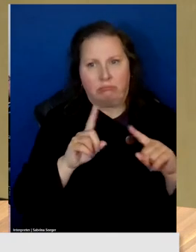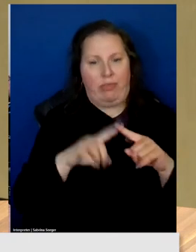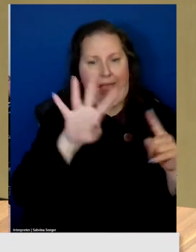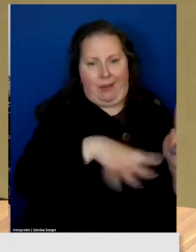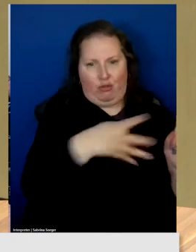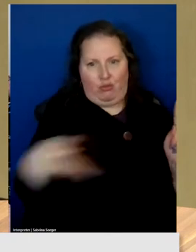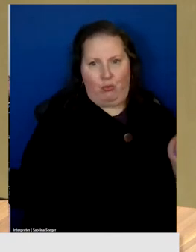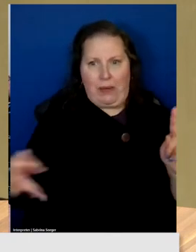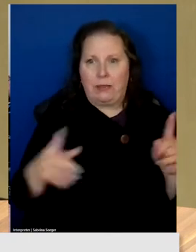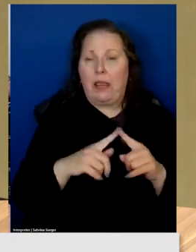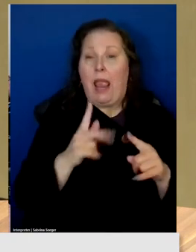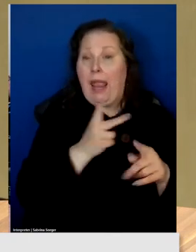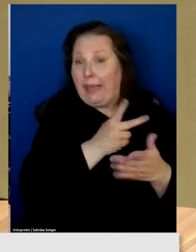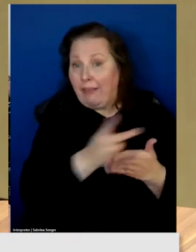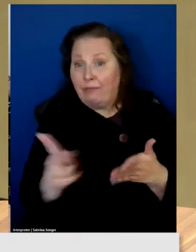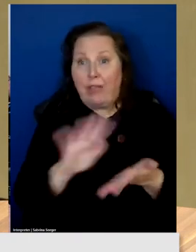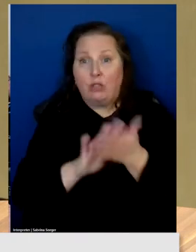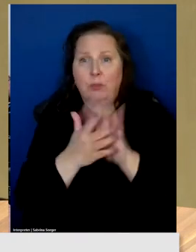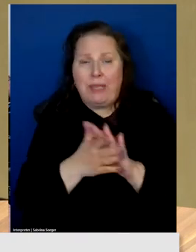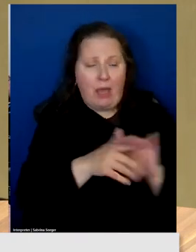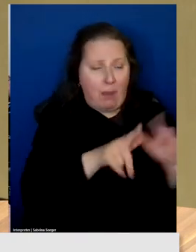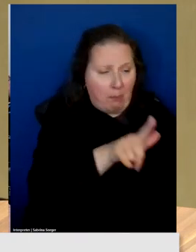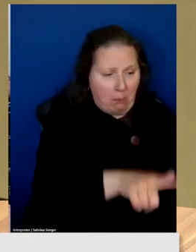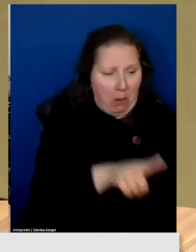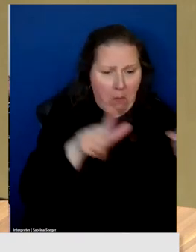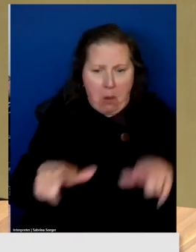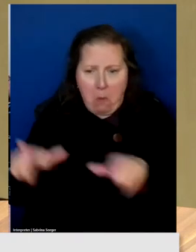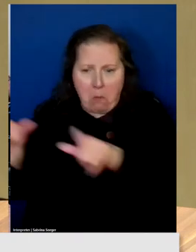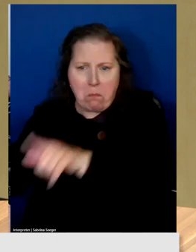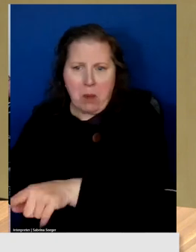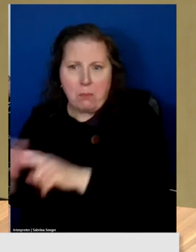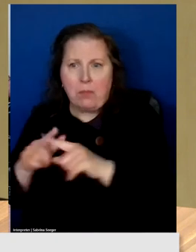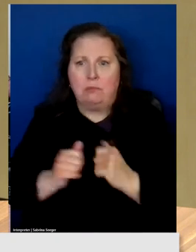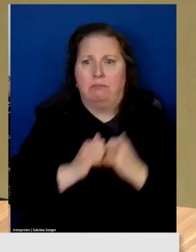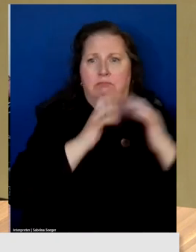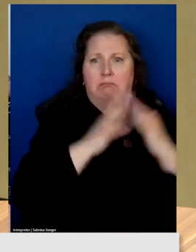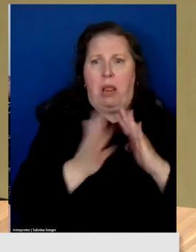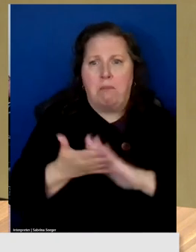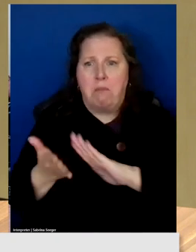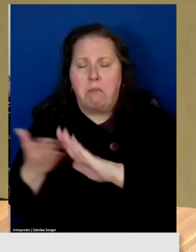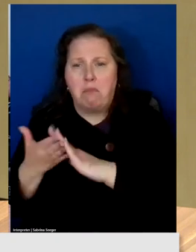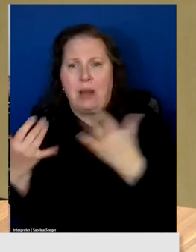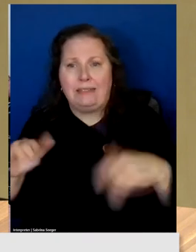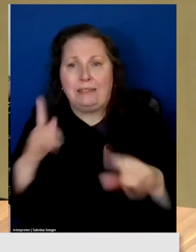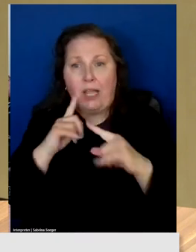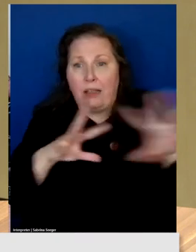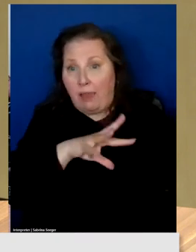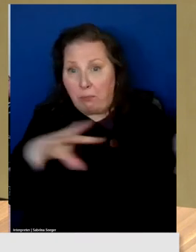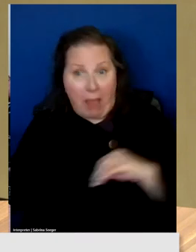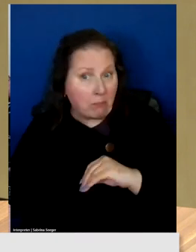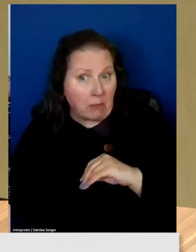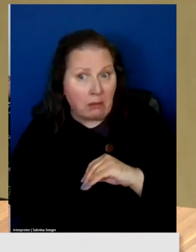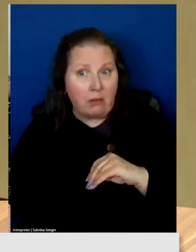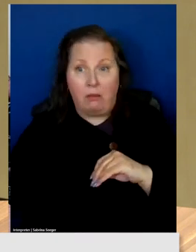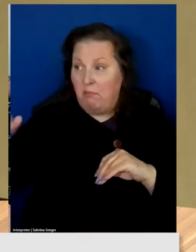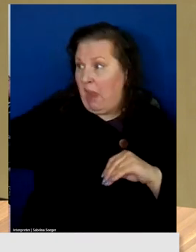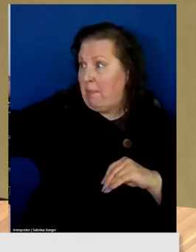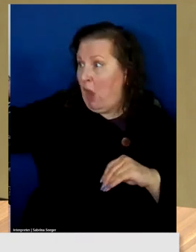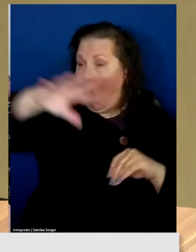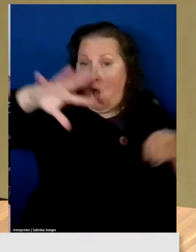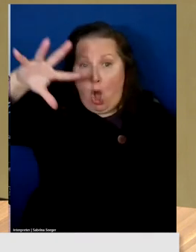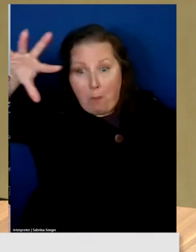and even fail into micro grids to keep folks online when the whole regional grid might go down.